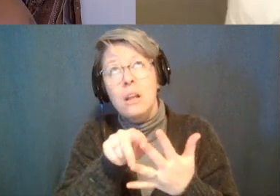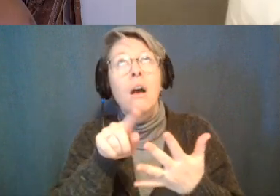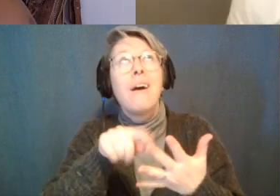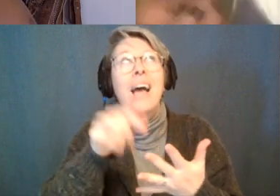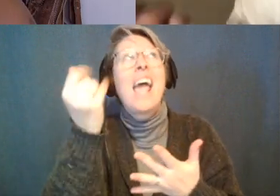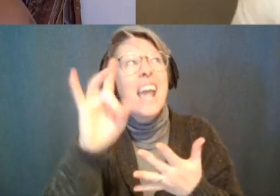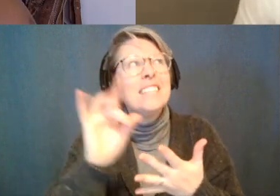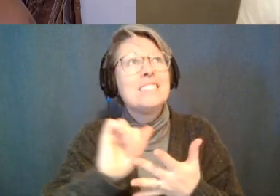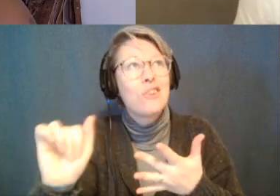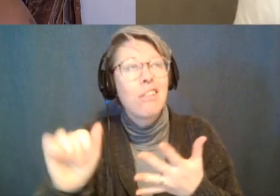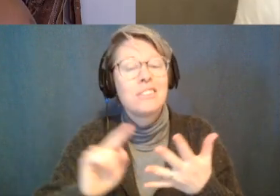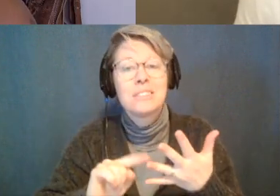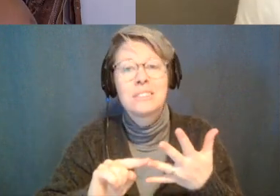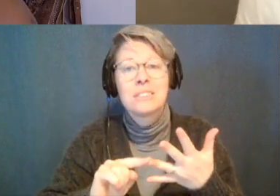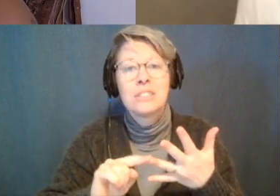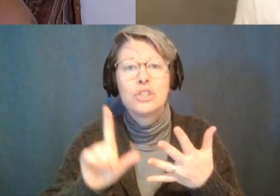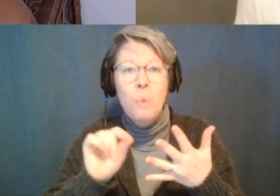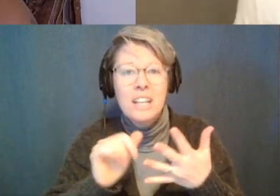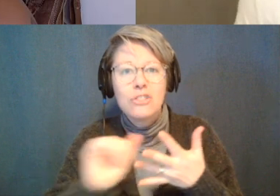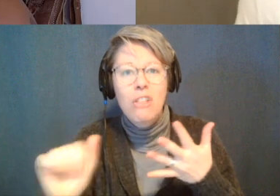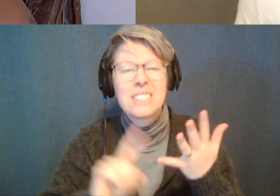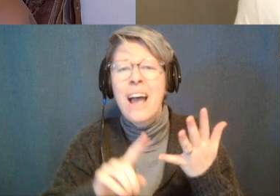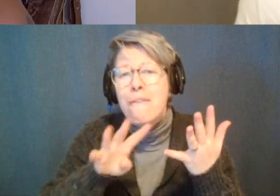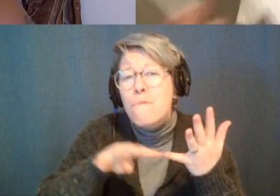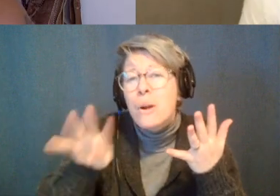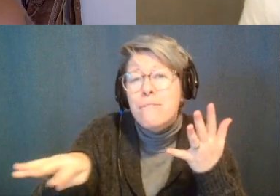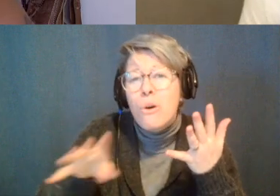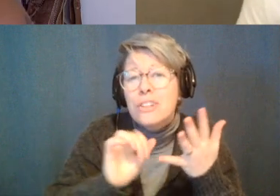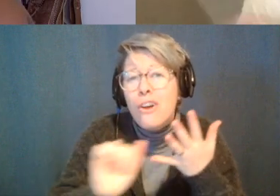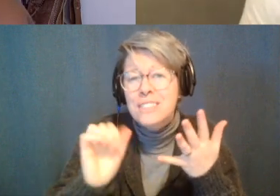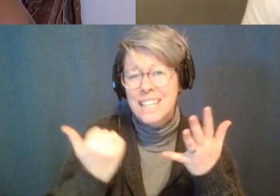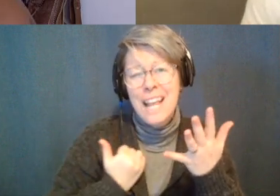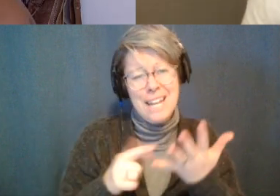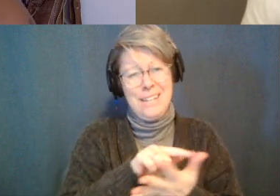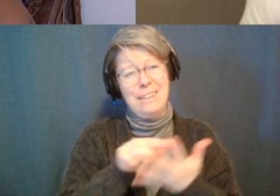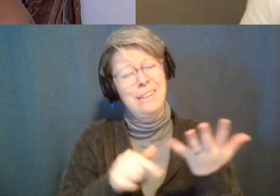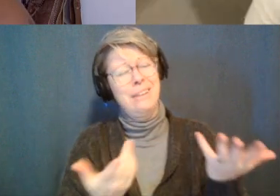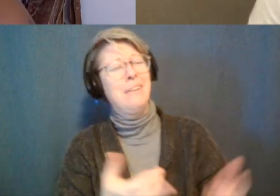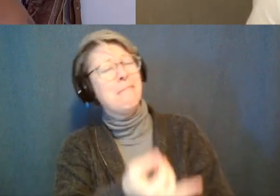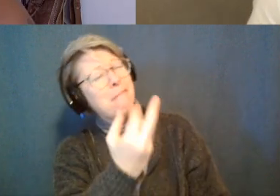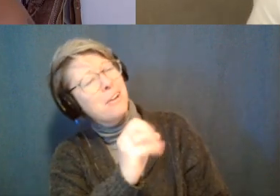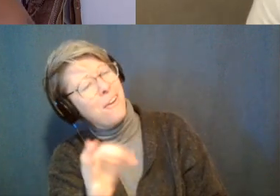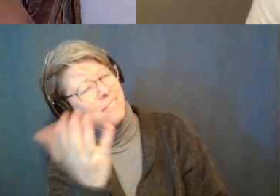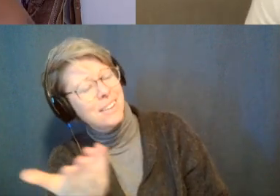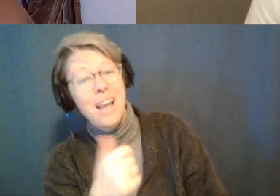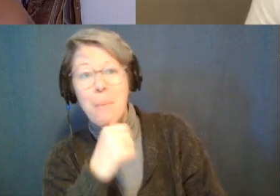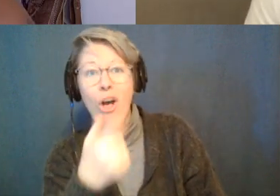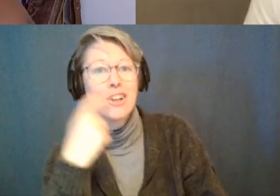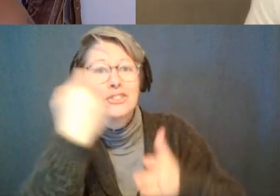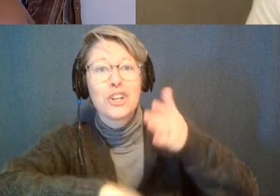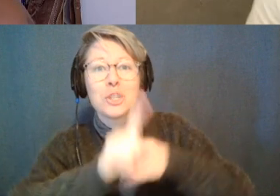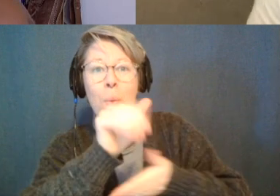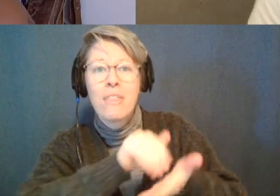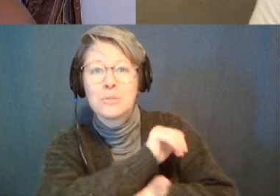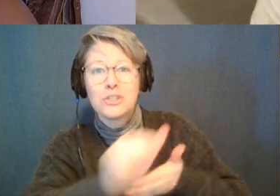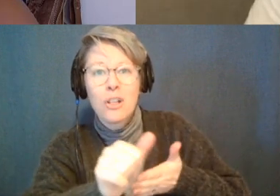dollars canadian and the most expensive is i think forty four dollars canadian so it's like fuck off like i'm not charging a thousand dollars a program